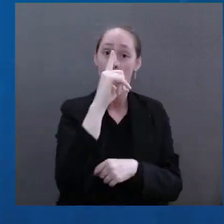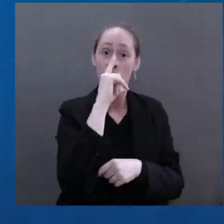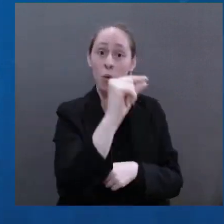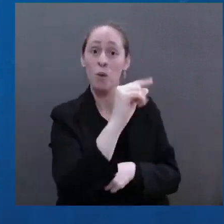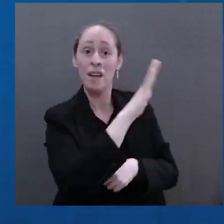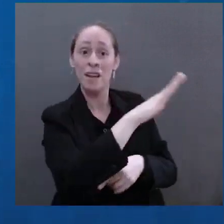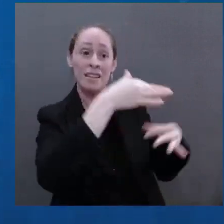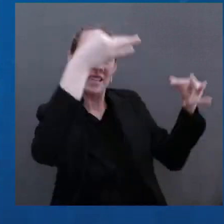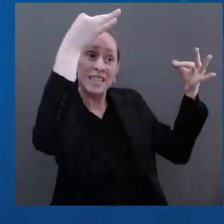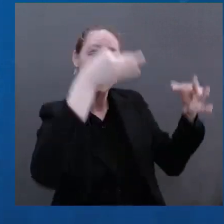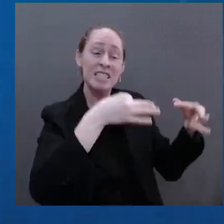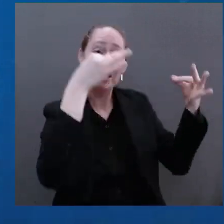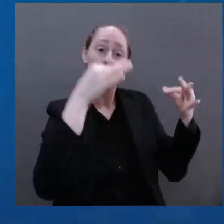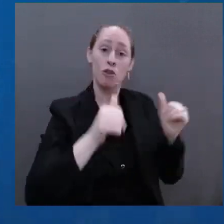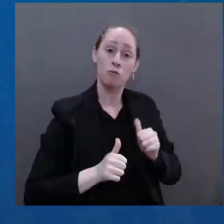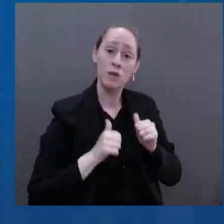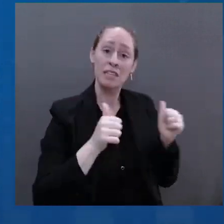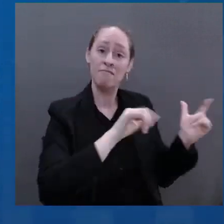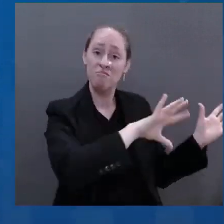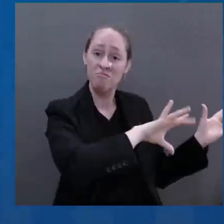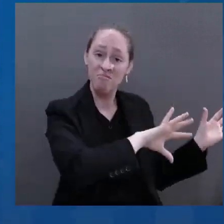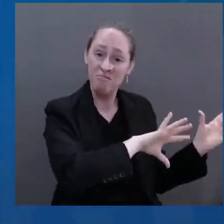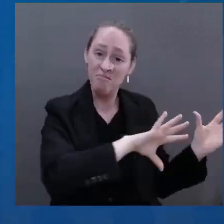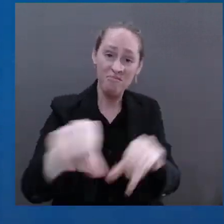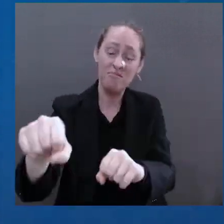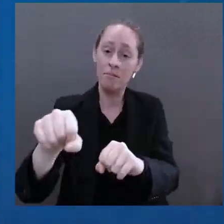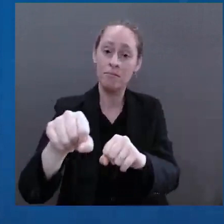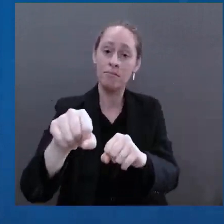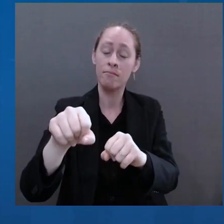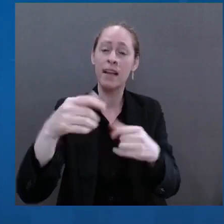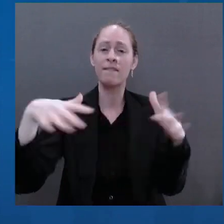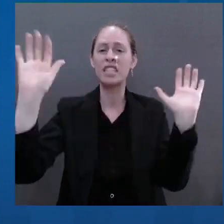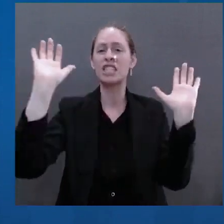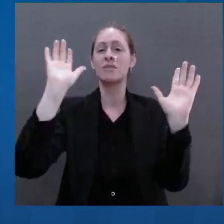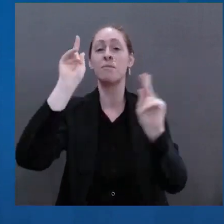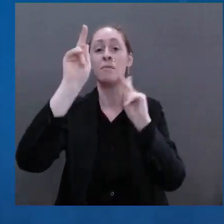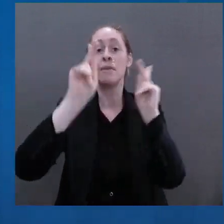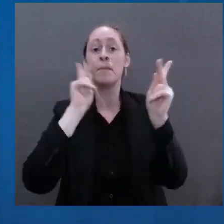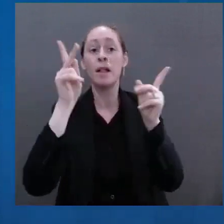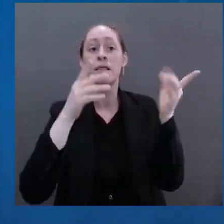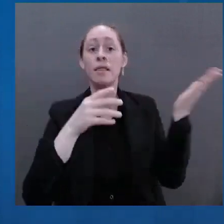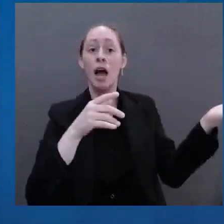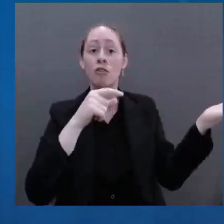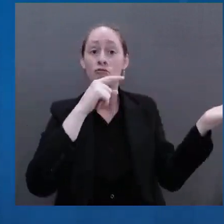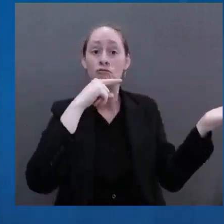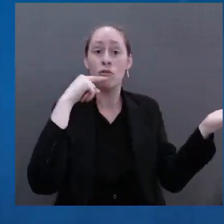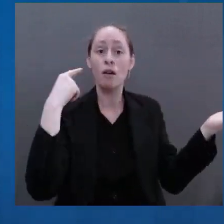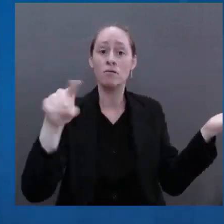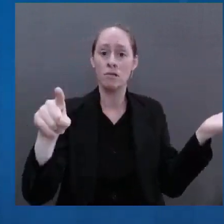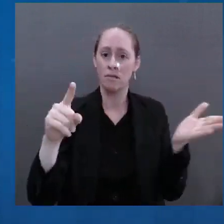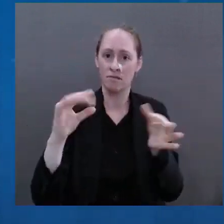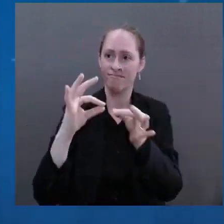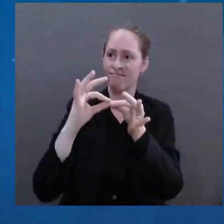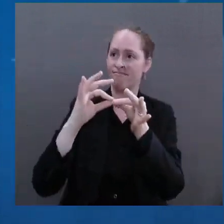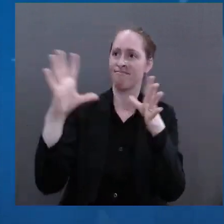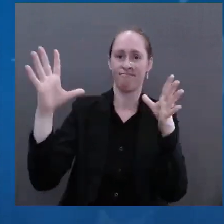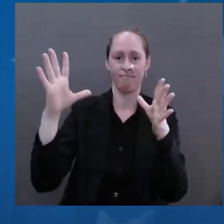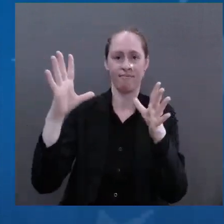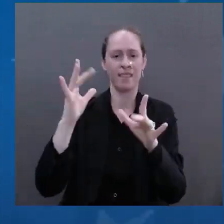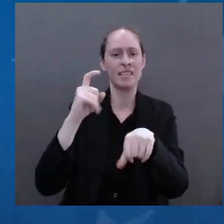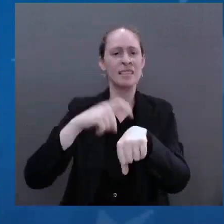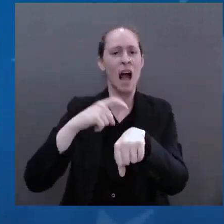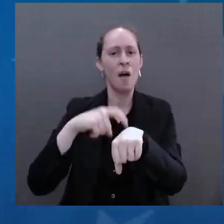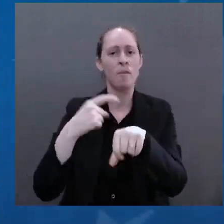And it's taking Russia back to the 19th century. This is not who you are. This is not the future